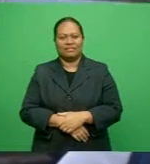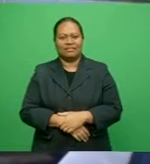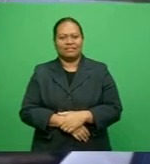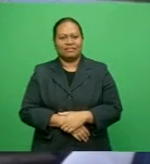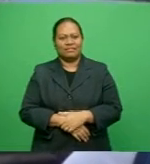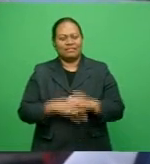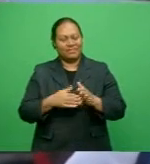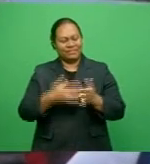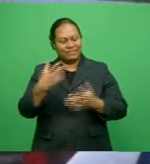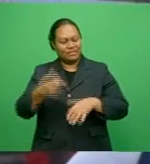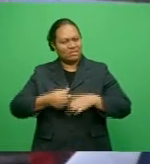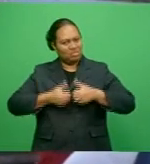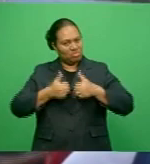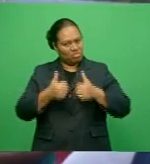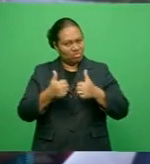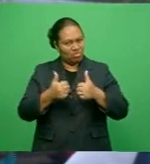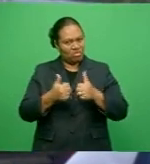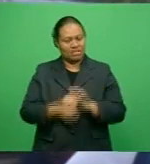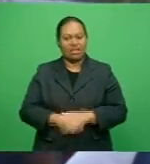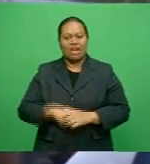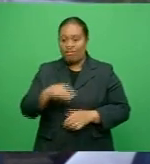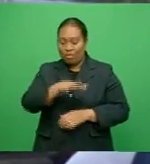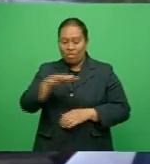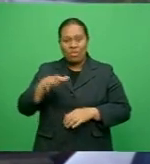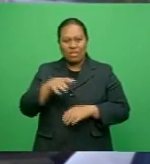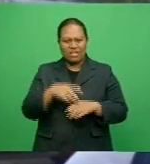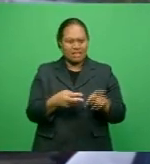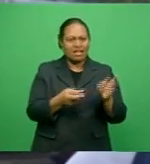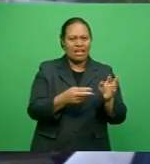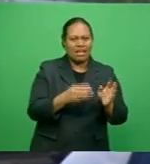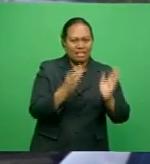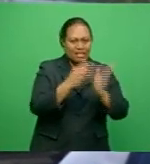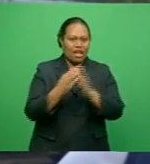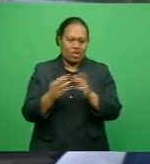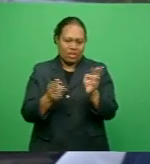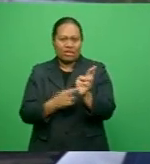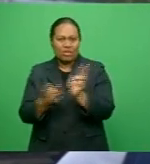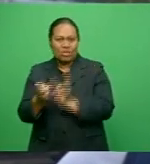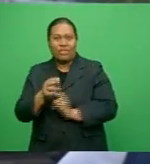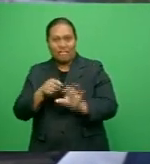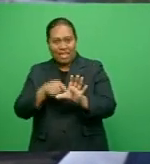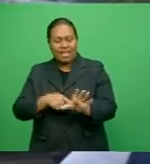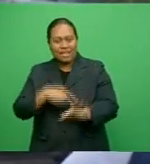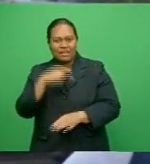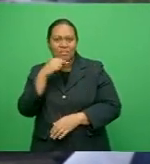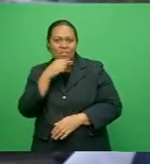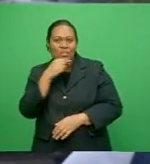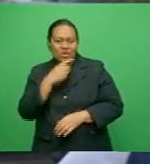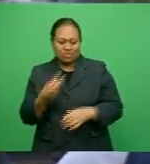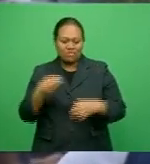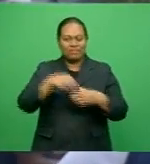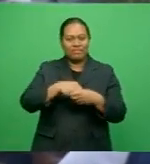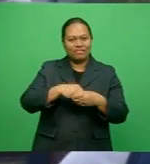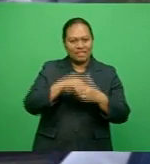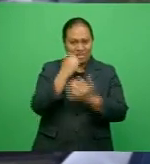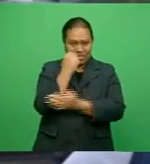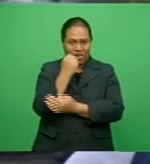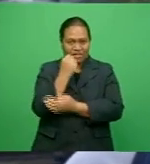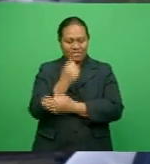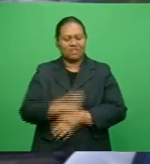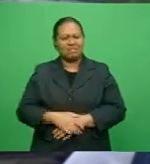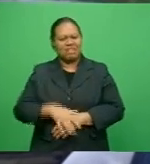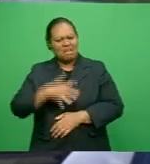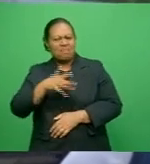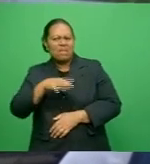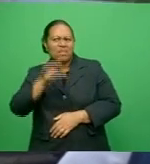This is a great platform for young ruggers from the rural and maritime areas who showcase their talents and who knows they might